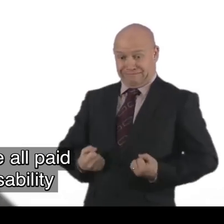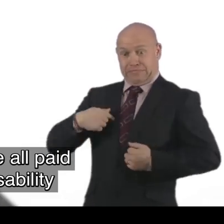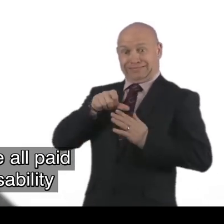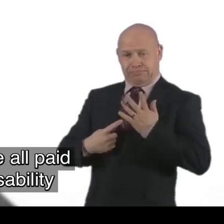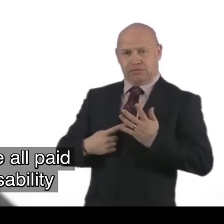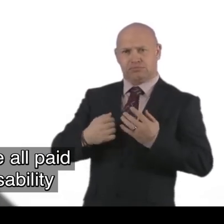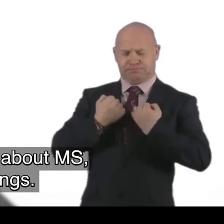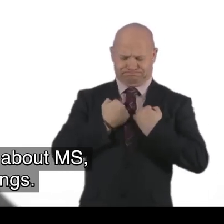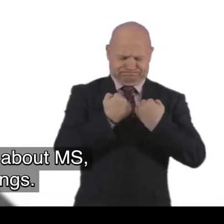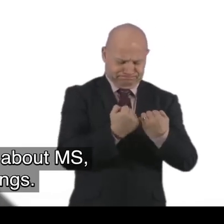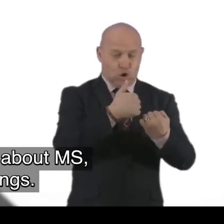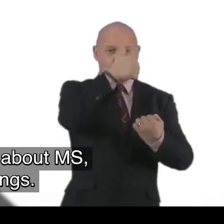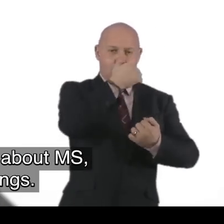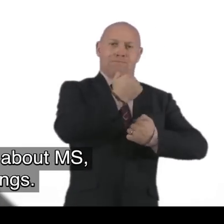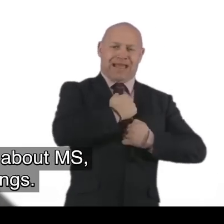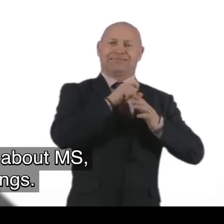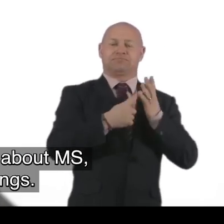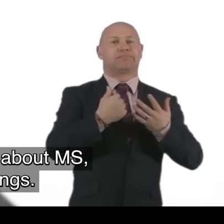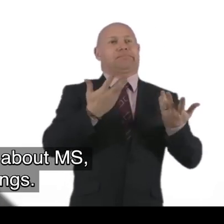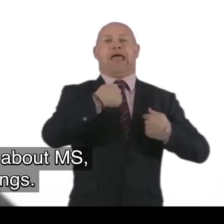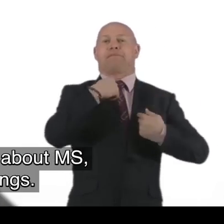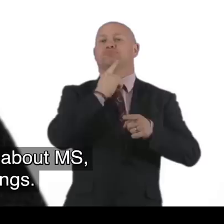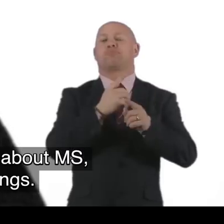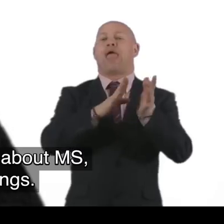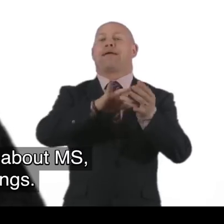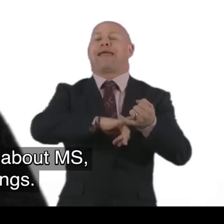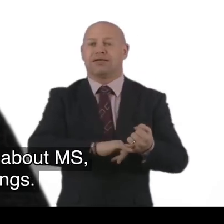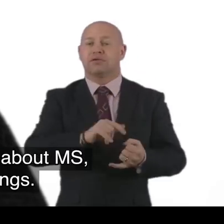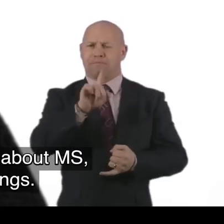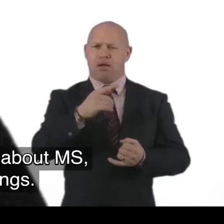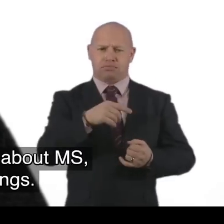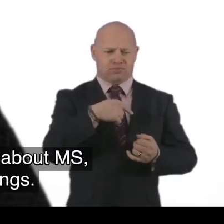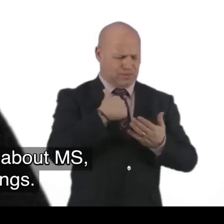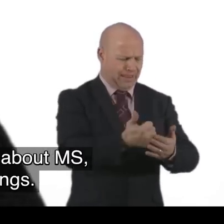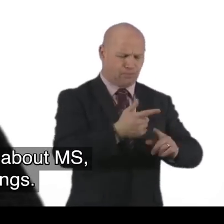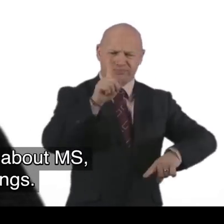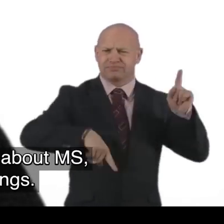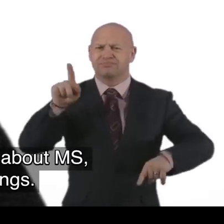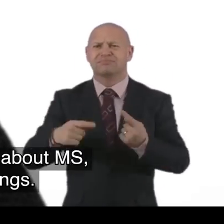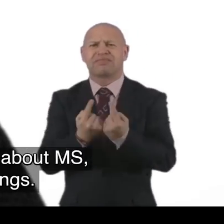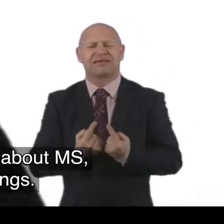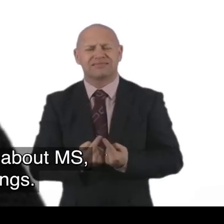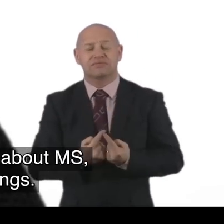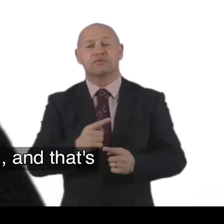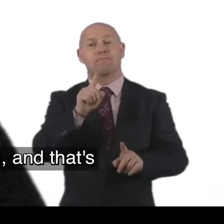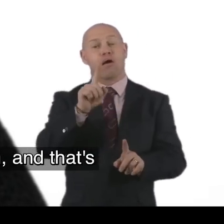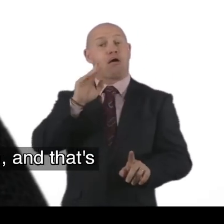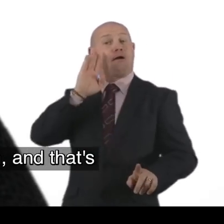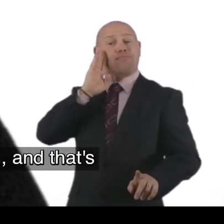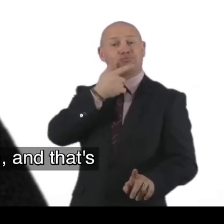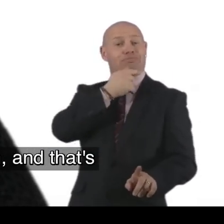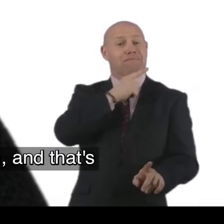that have the disability know their own disability the best. I'm talking about MS. But obviously they help with various things.